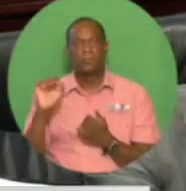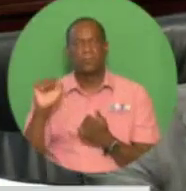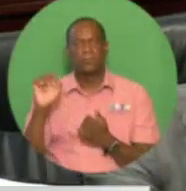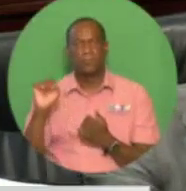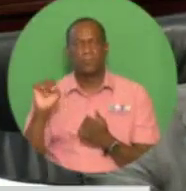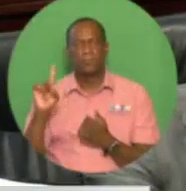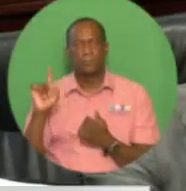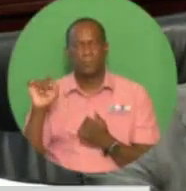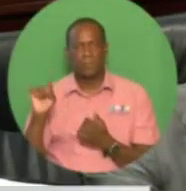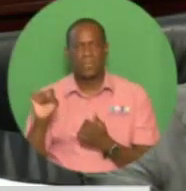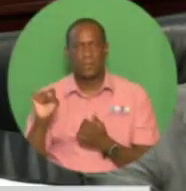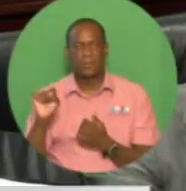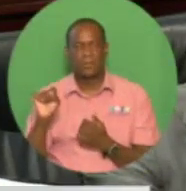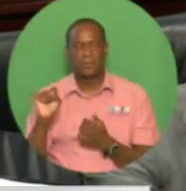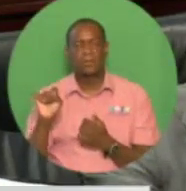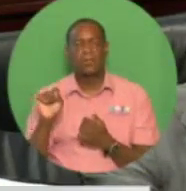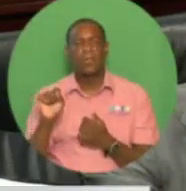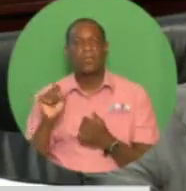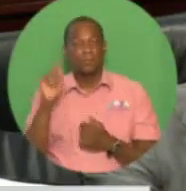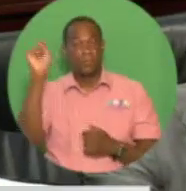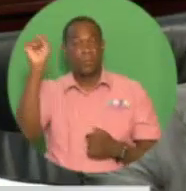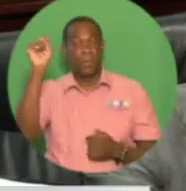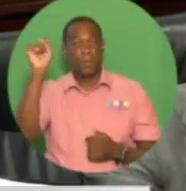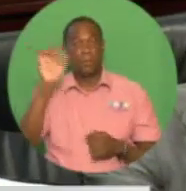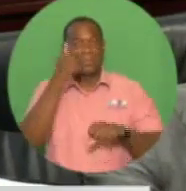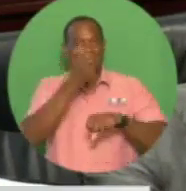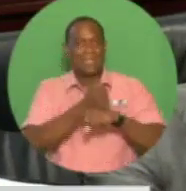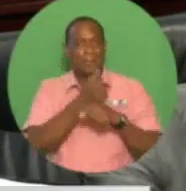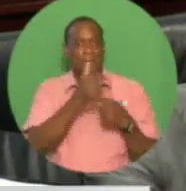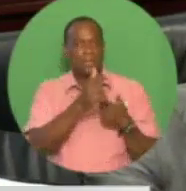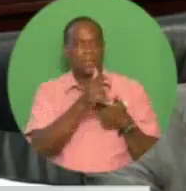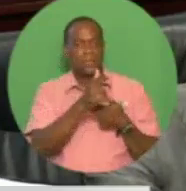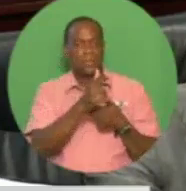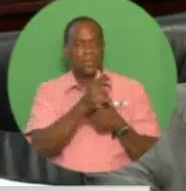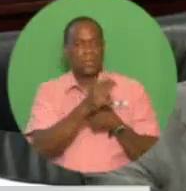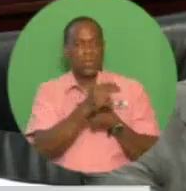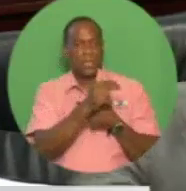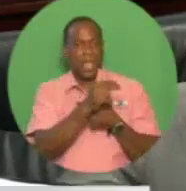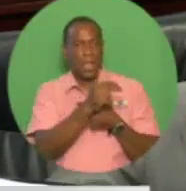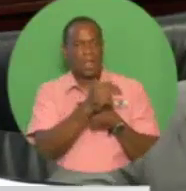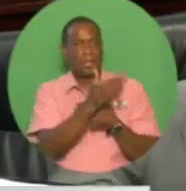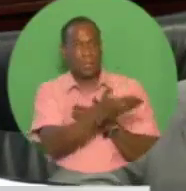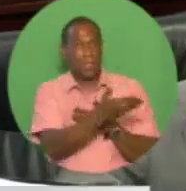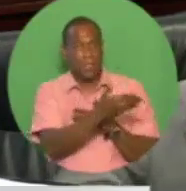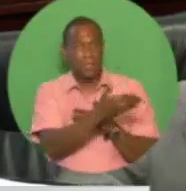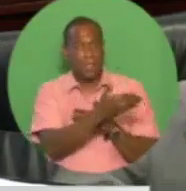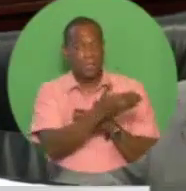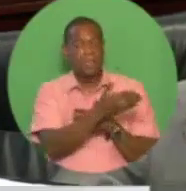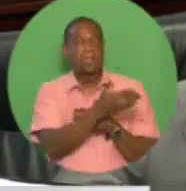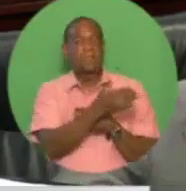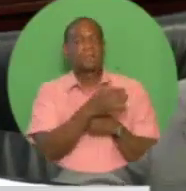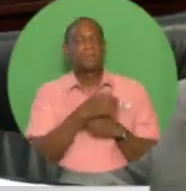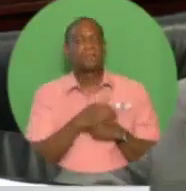1,000 high-quality rooms represents a radical stimulus for the tourism sector in Tobago,